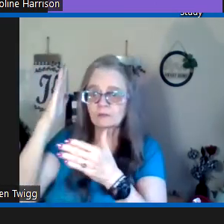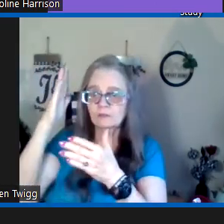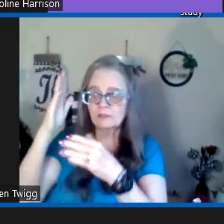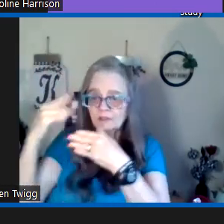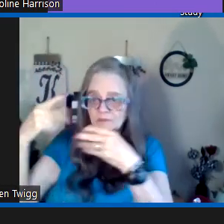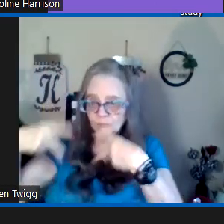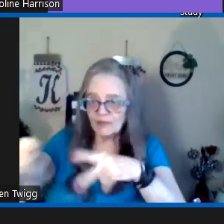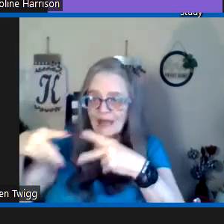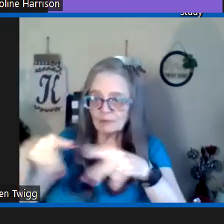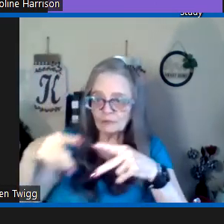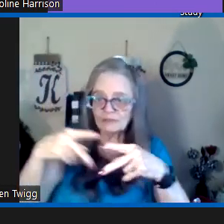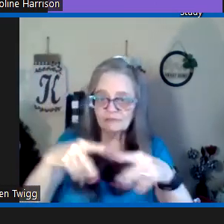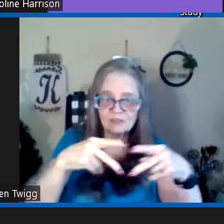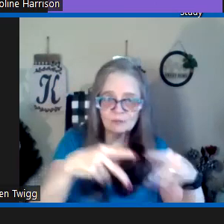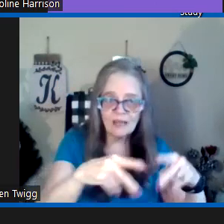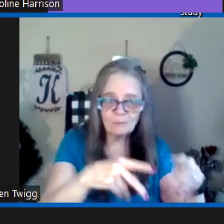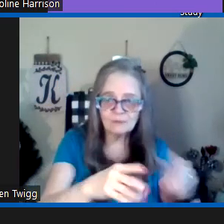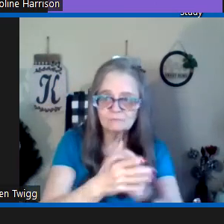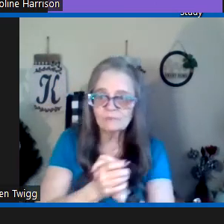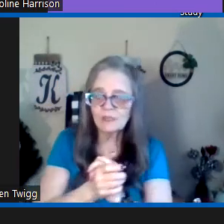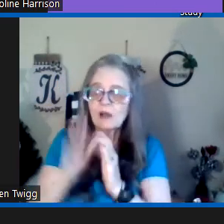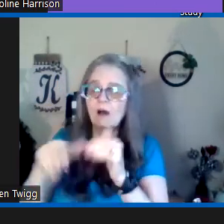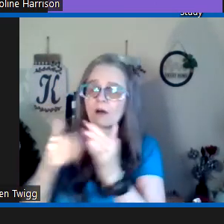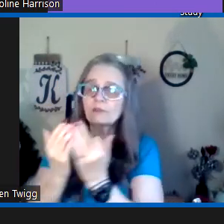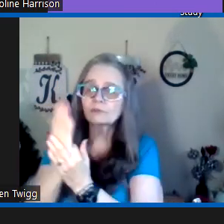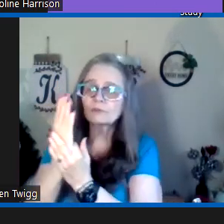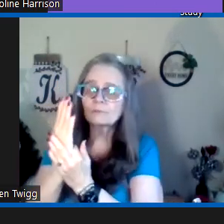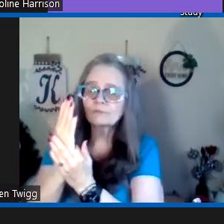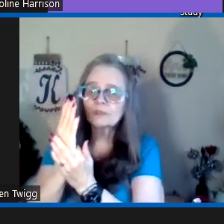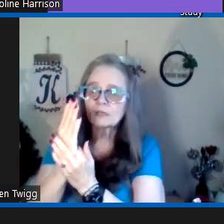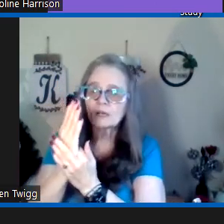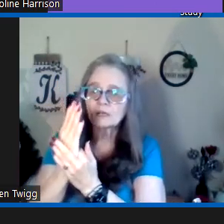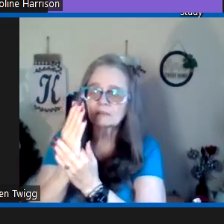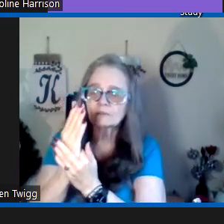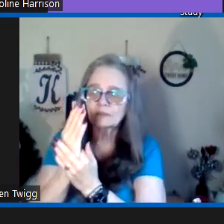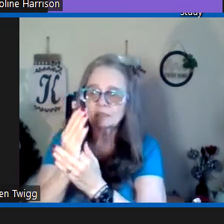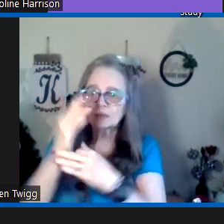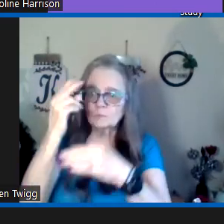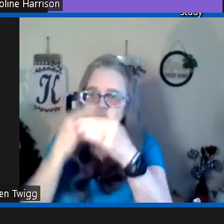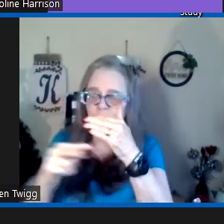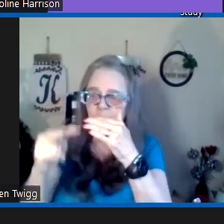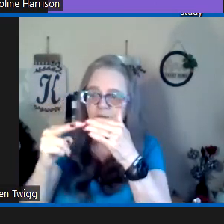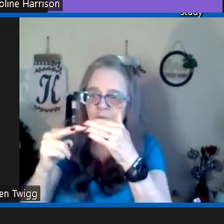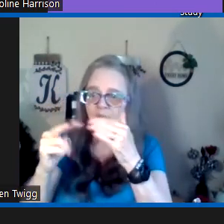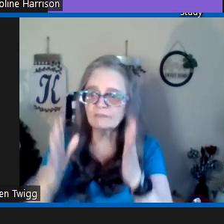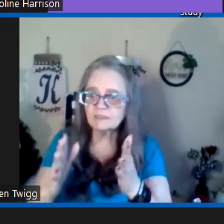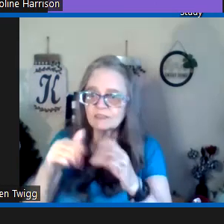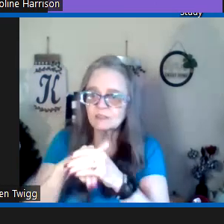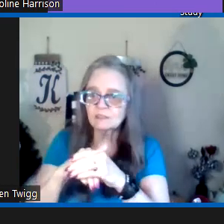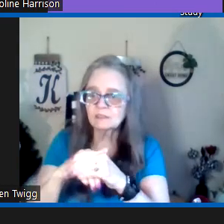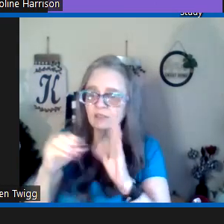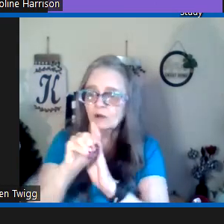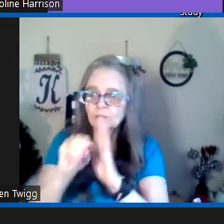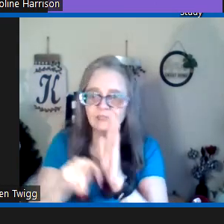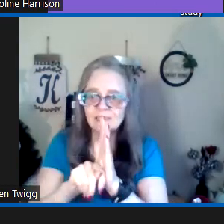what it will happen what events will happen all through uh the uh the prophets